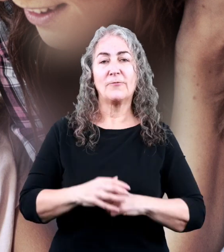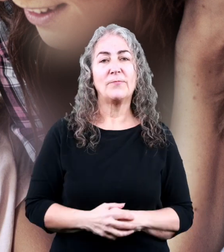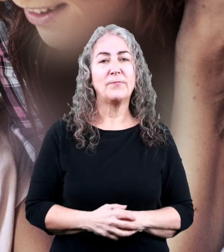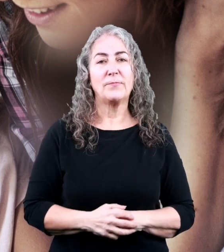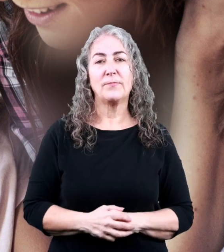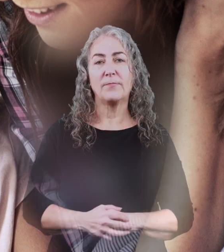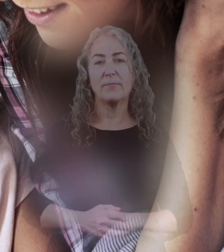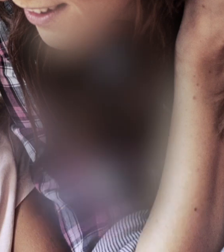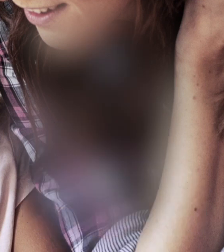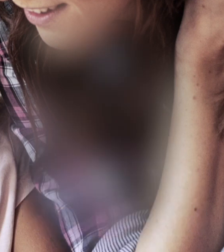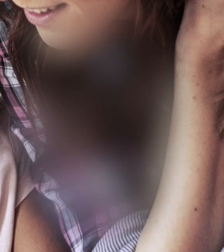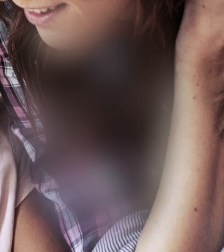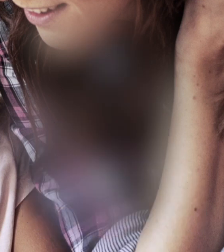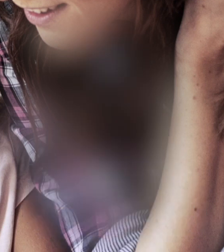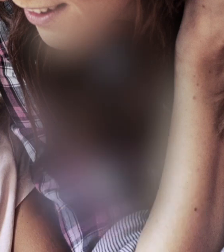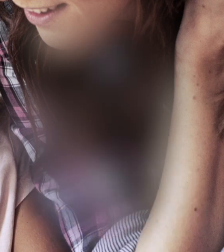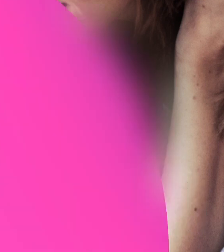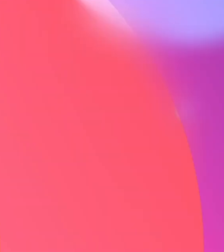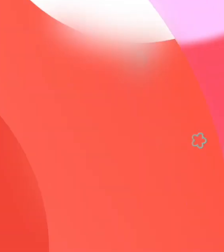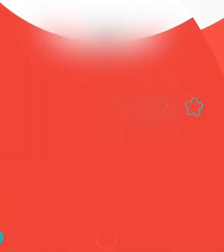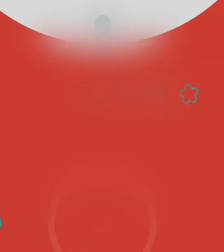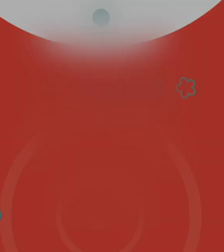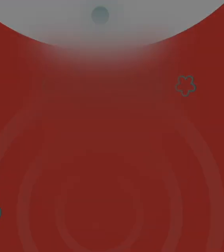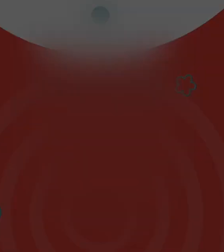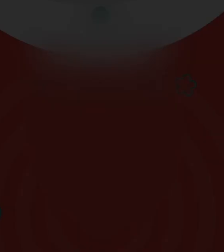people